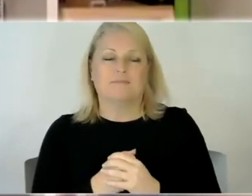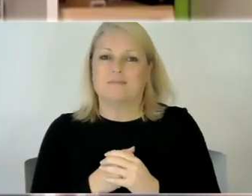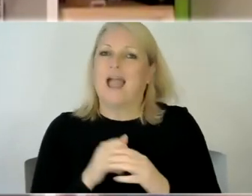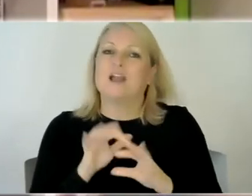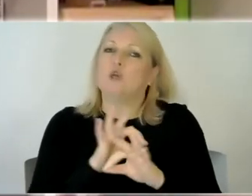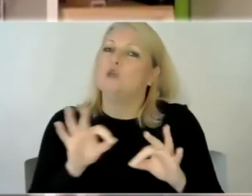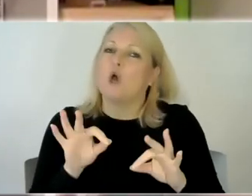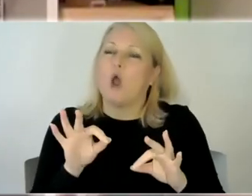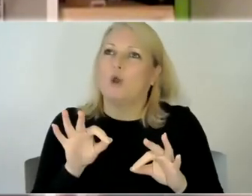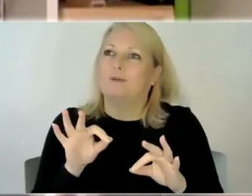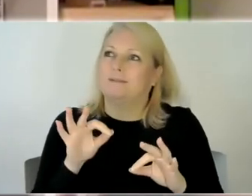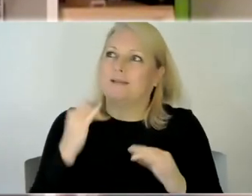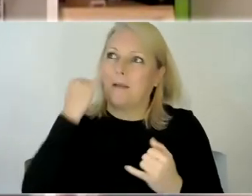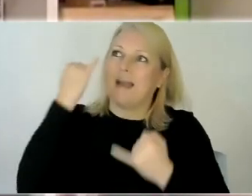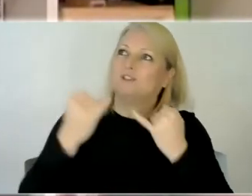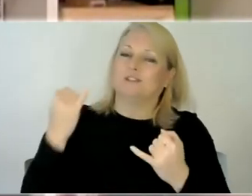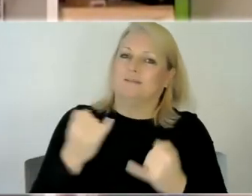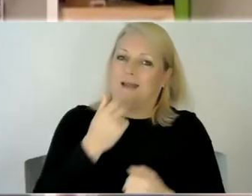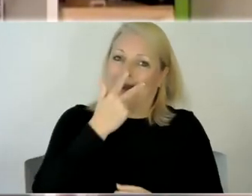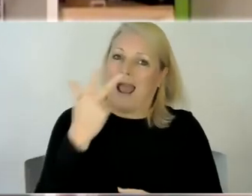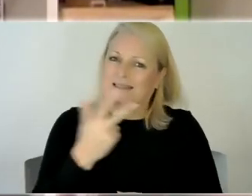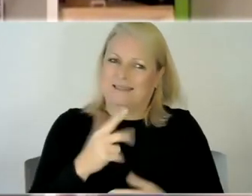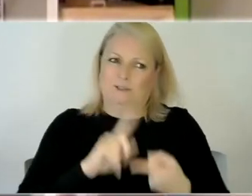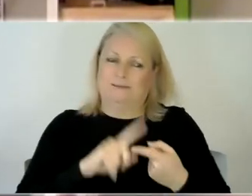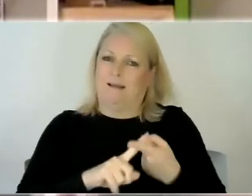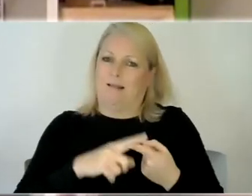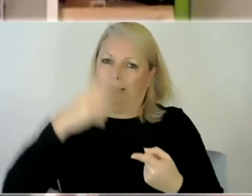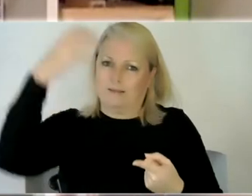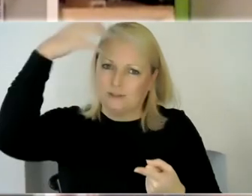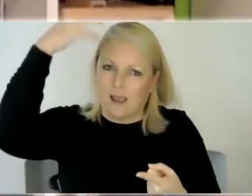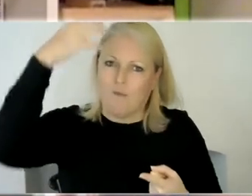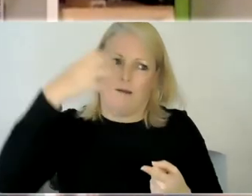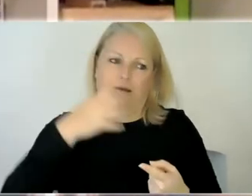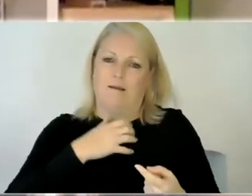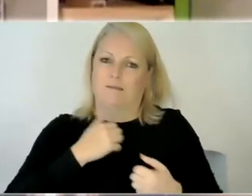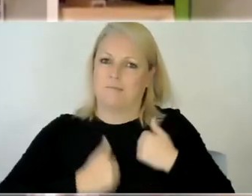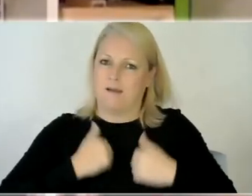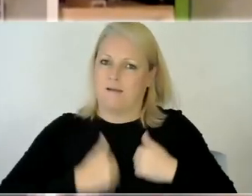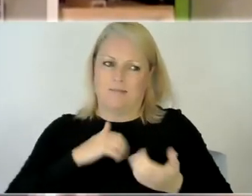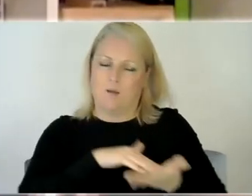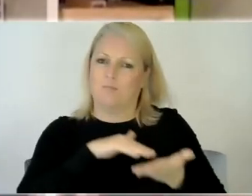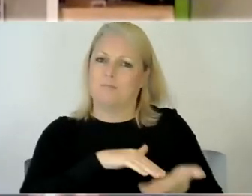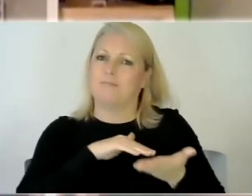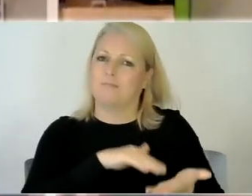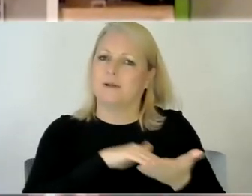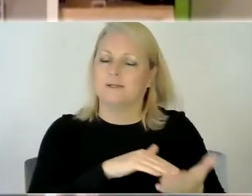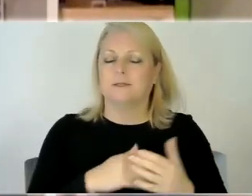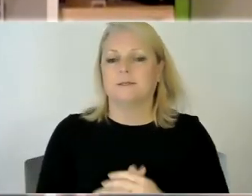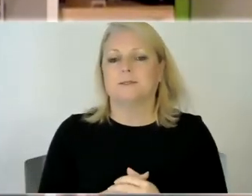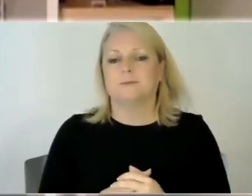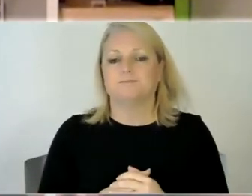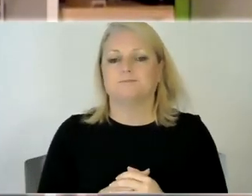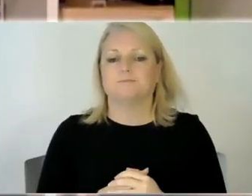for your son at uh 18 or you know 25 or whatever um but i think